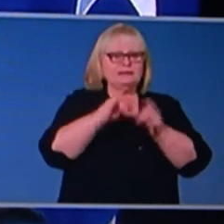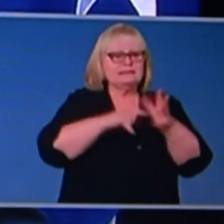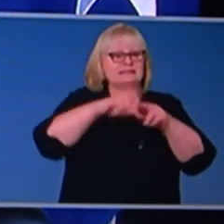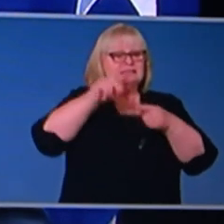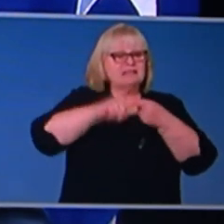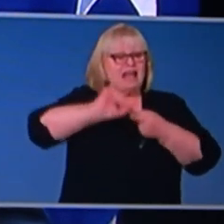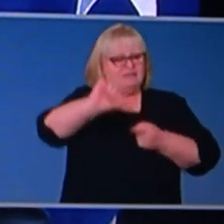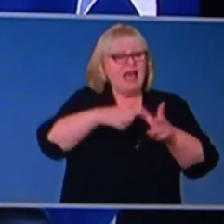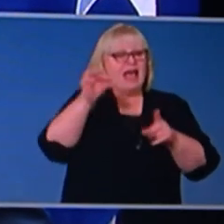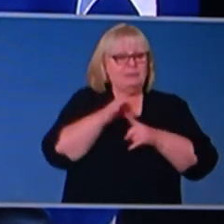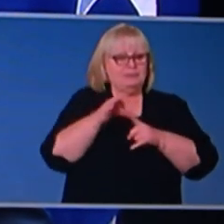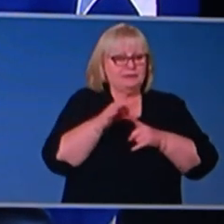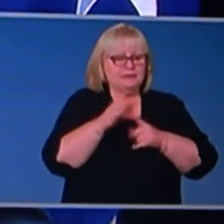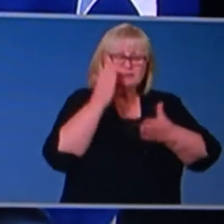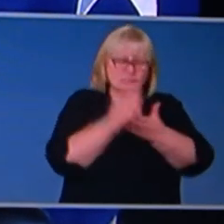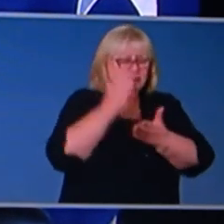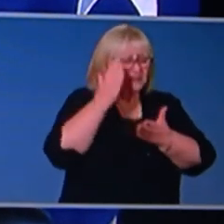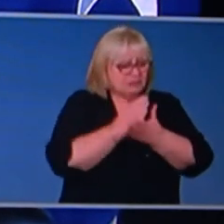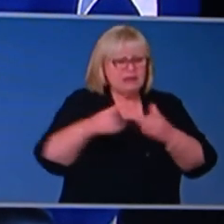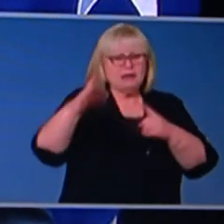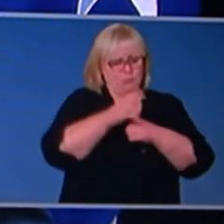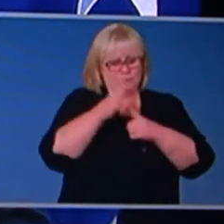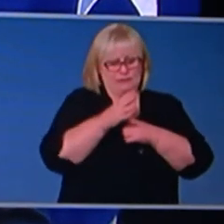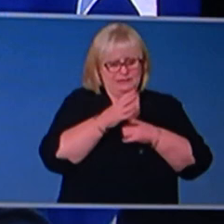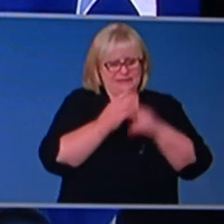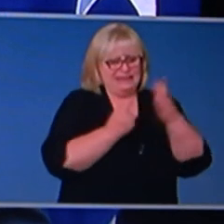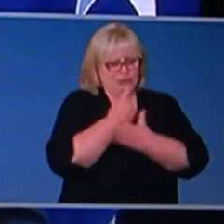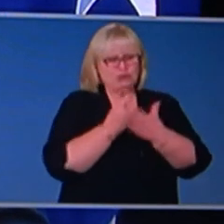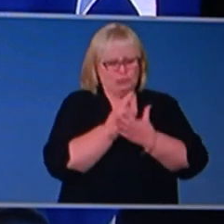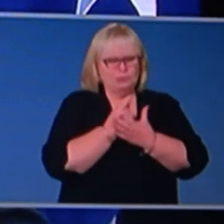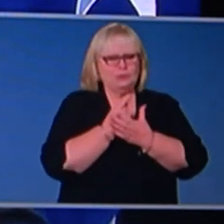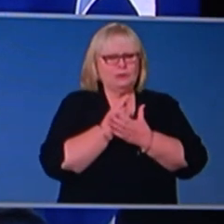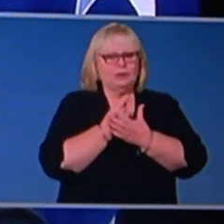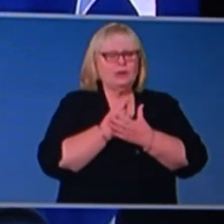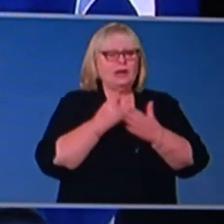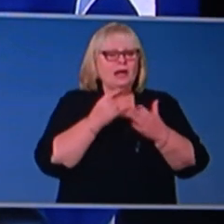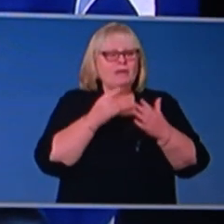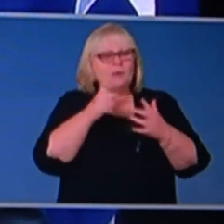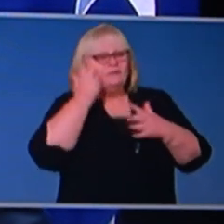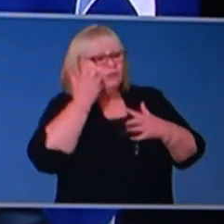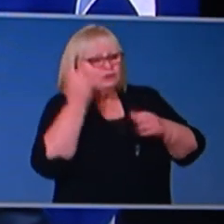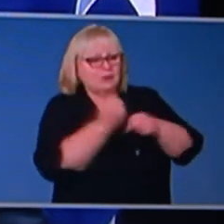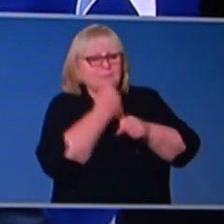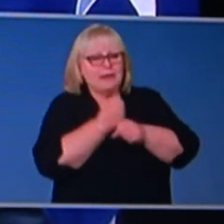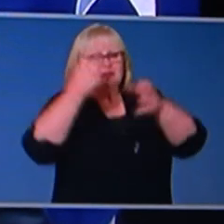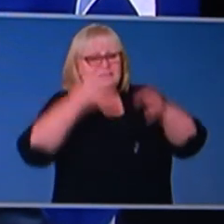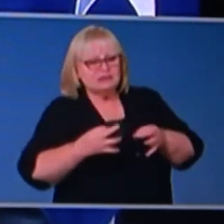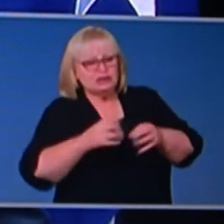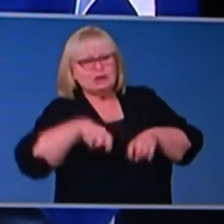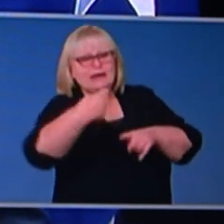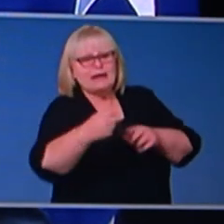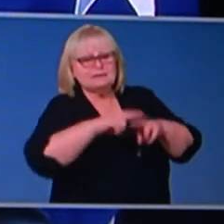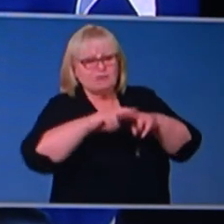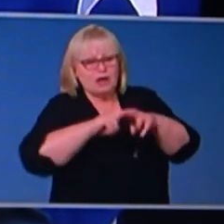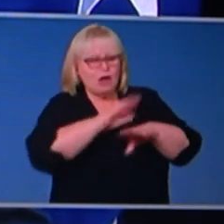a critical issue for National Cabinet when it comes to making decisions next Friday about